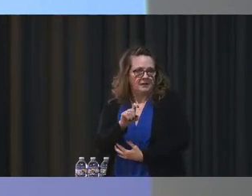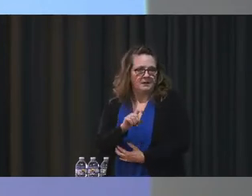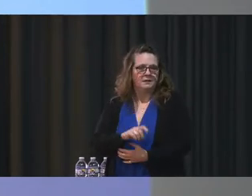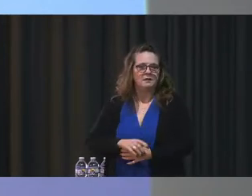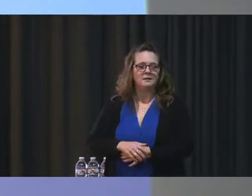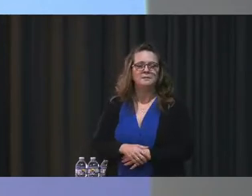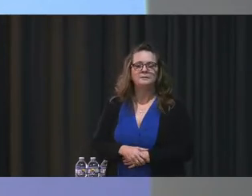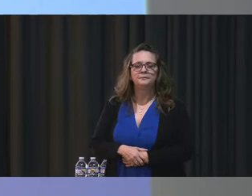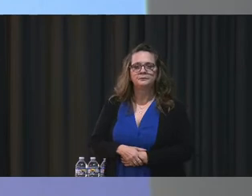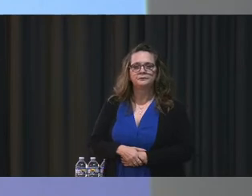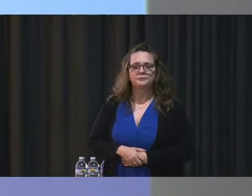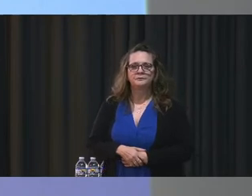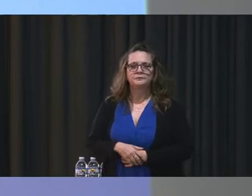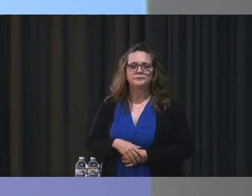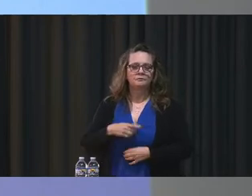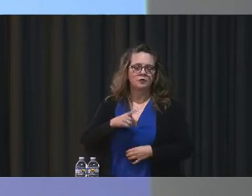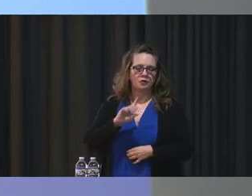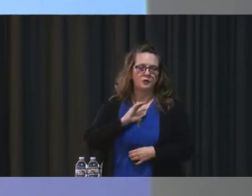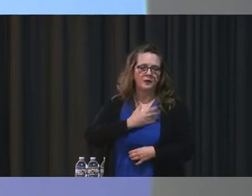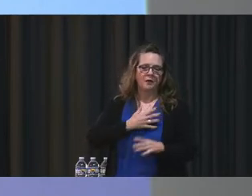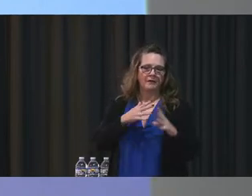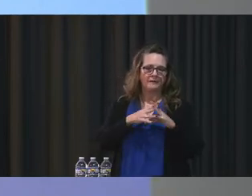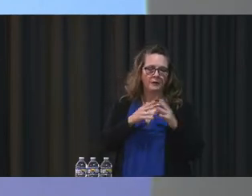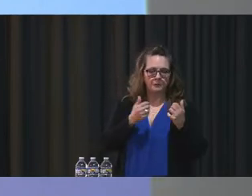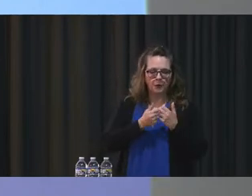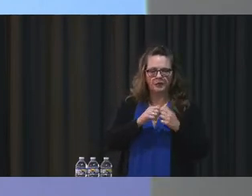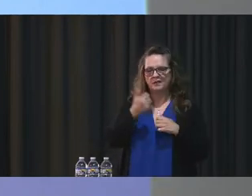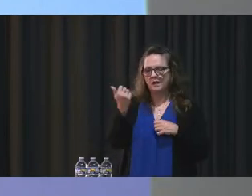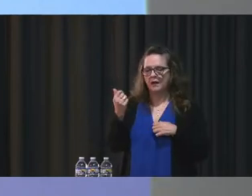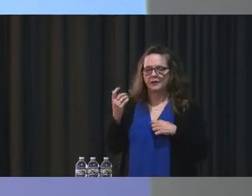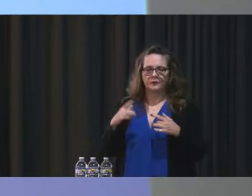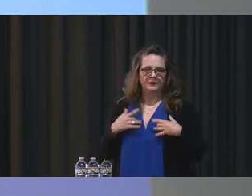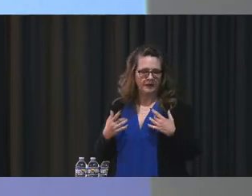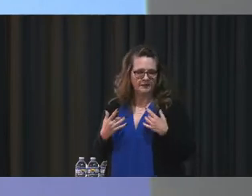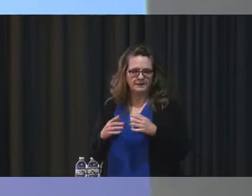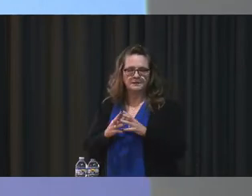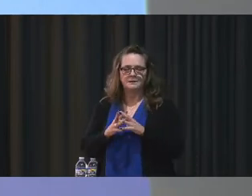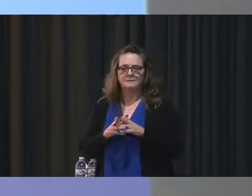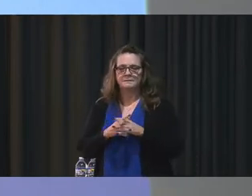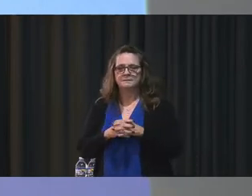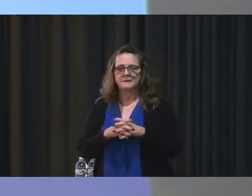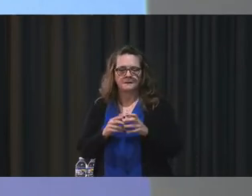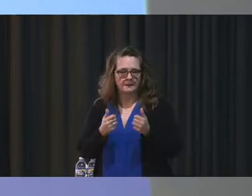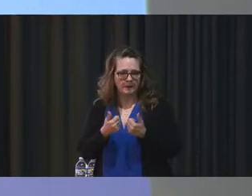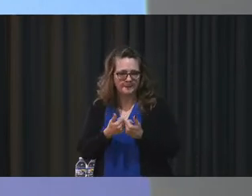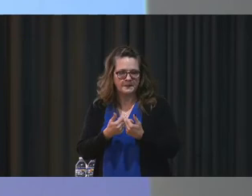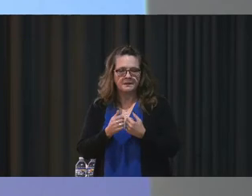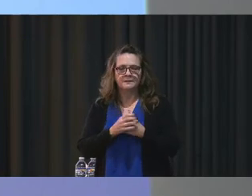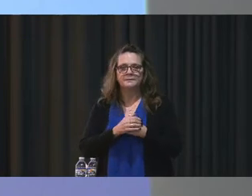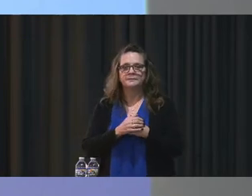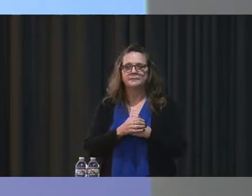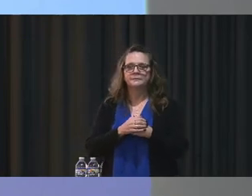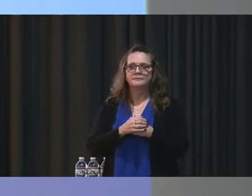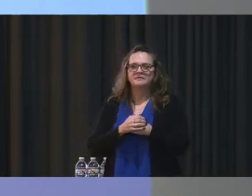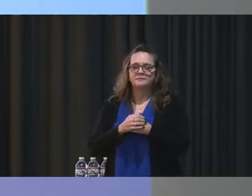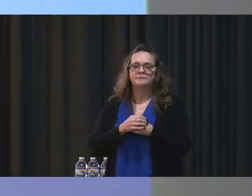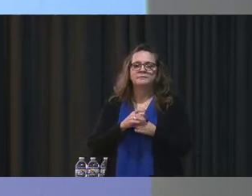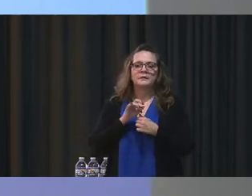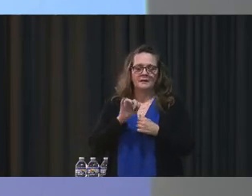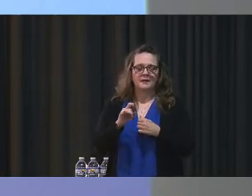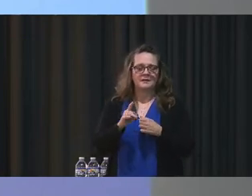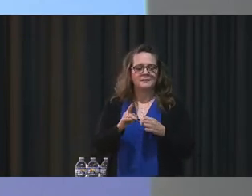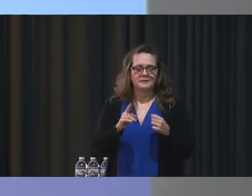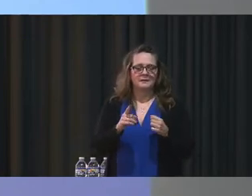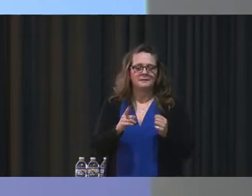our football games and athletic events. So that is something that was a planned action